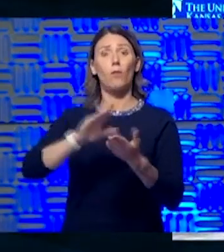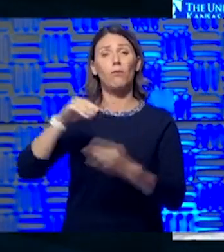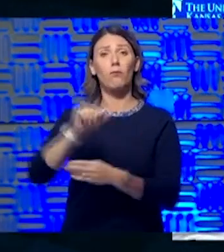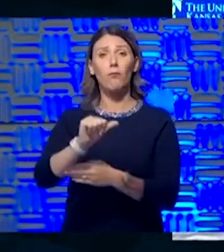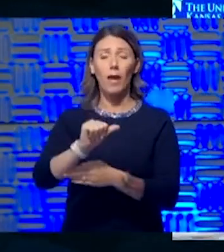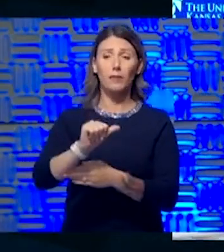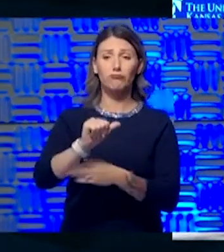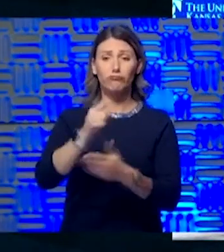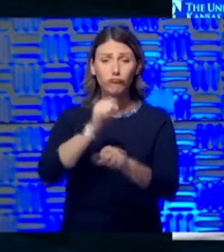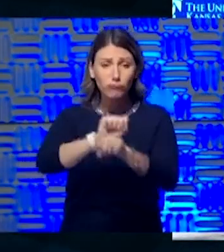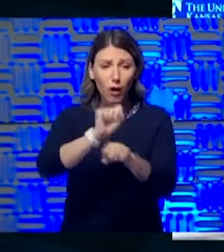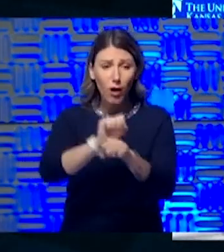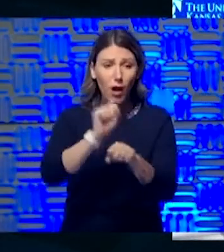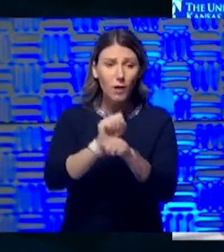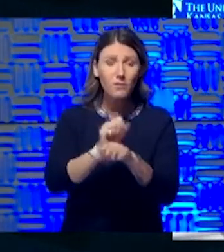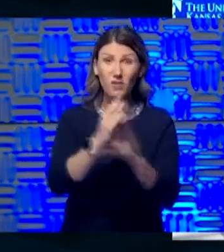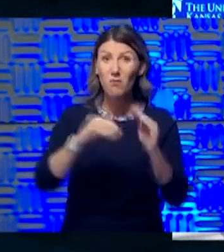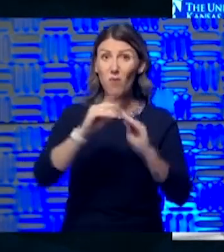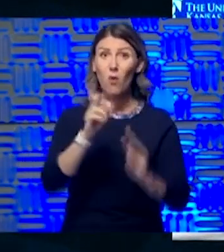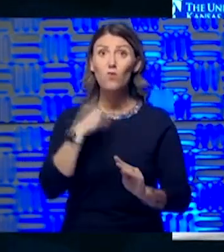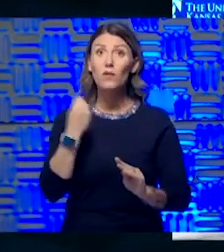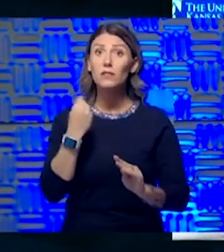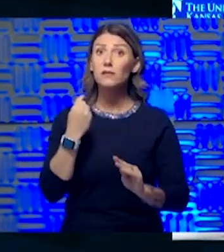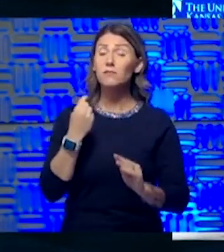whether it's COVID-19 or anything else. Thoughts?